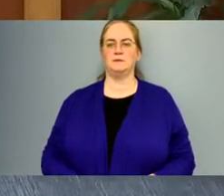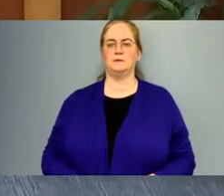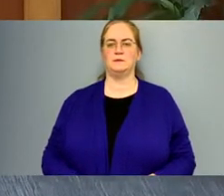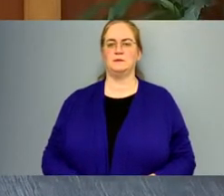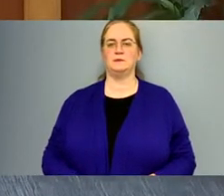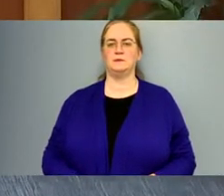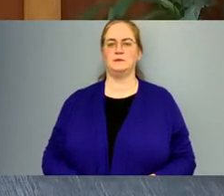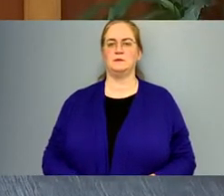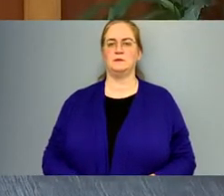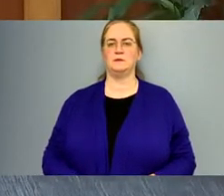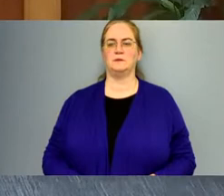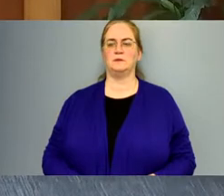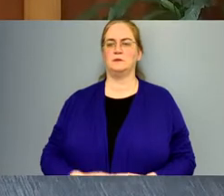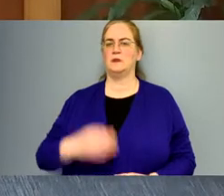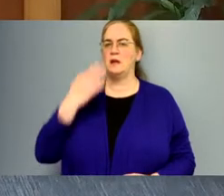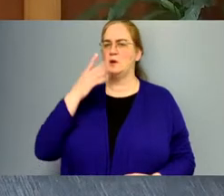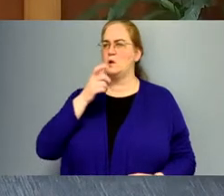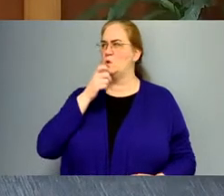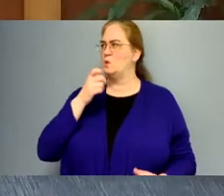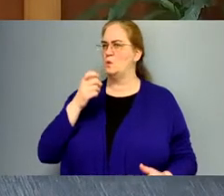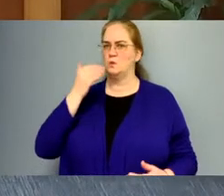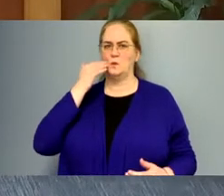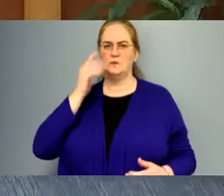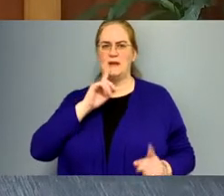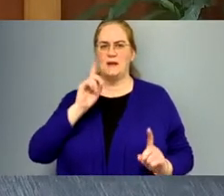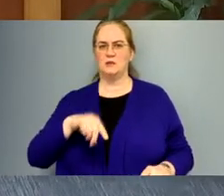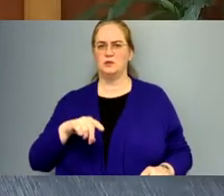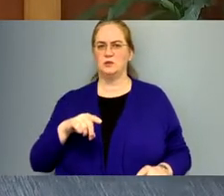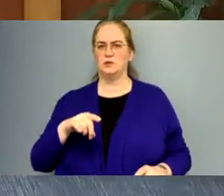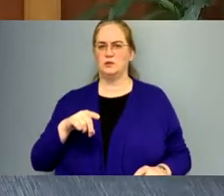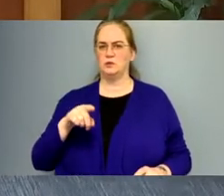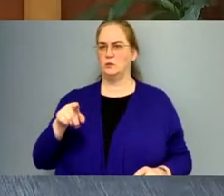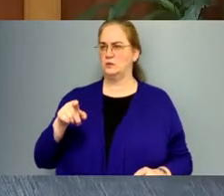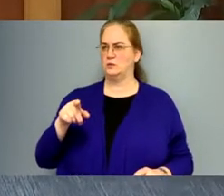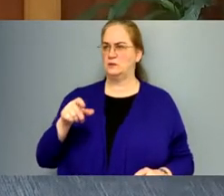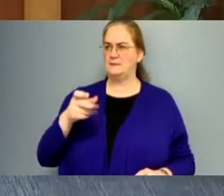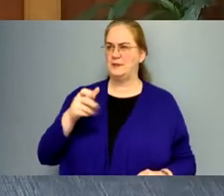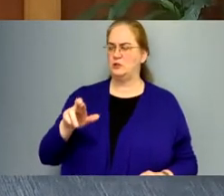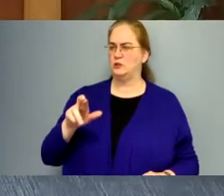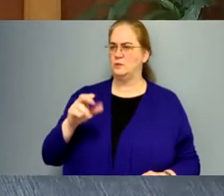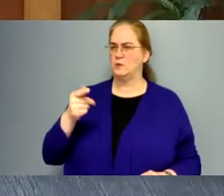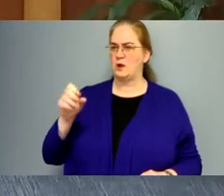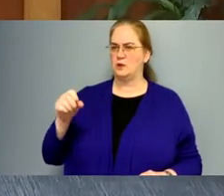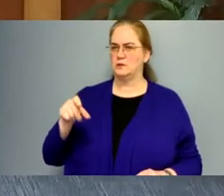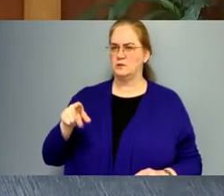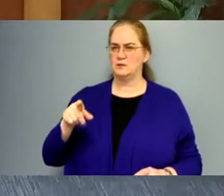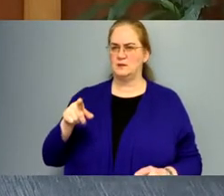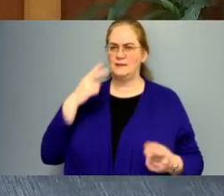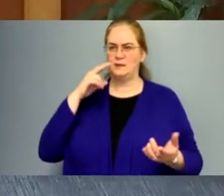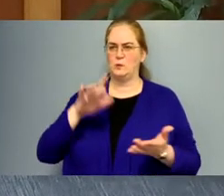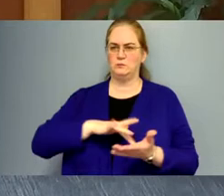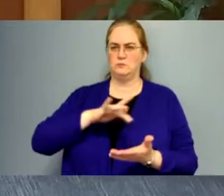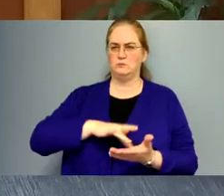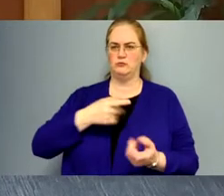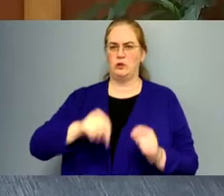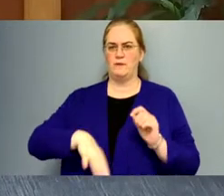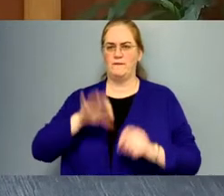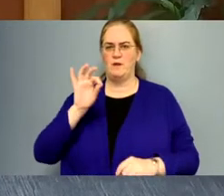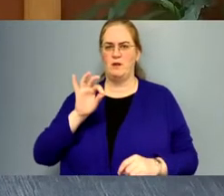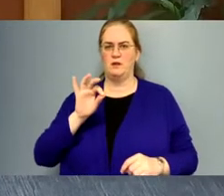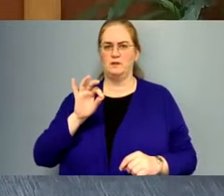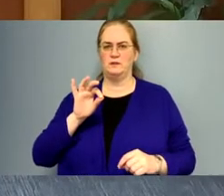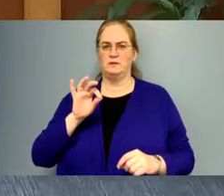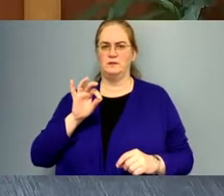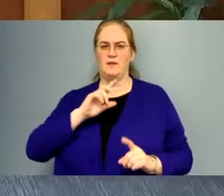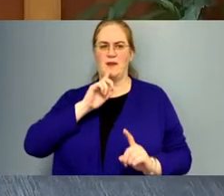All right, so don't know if, who might have that, if that's something Mr. Gratz has. Mr. Spencer, I think it will see him looking at his phone, or got a lot of people